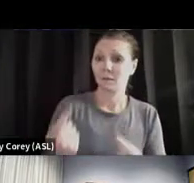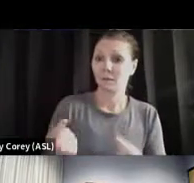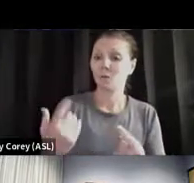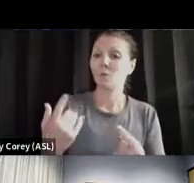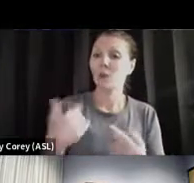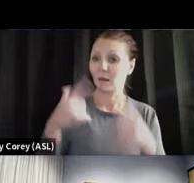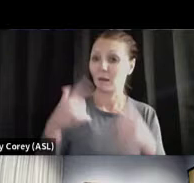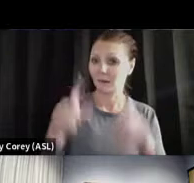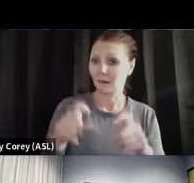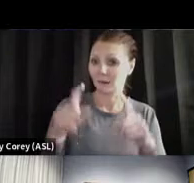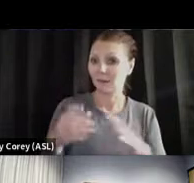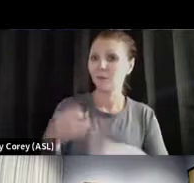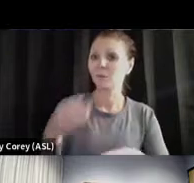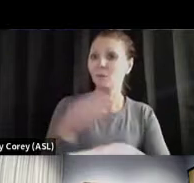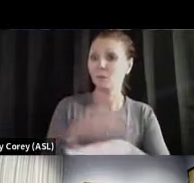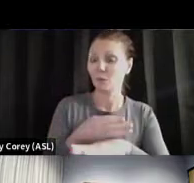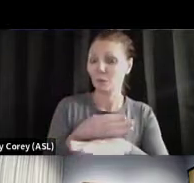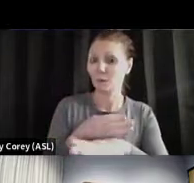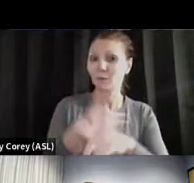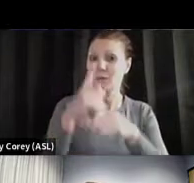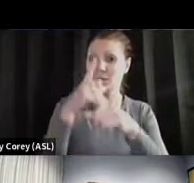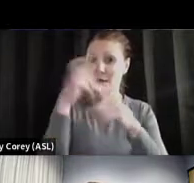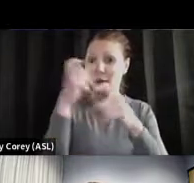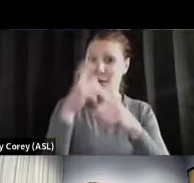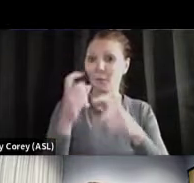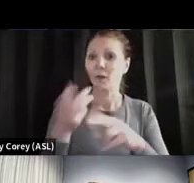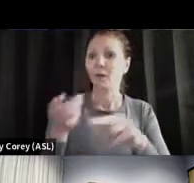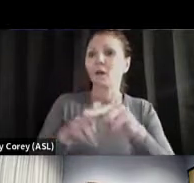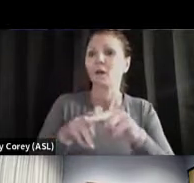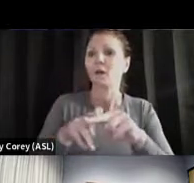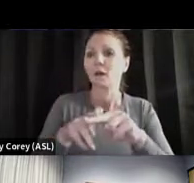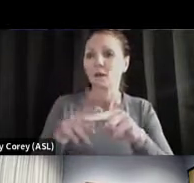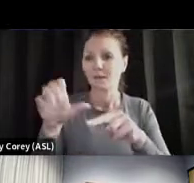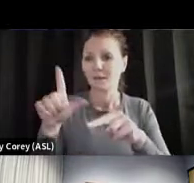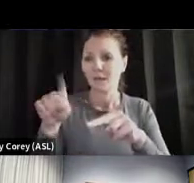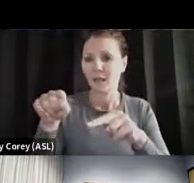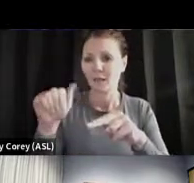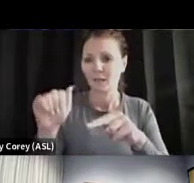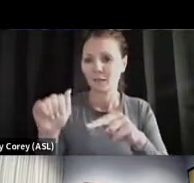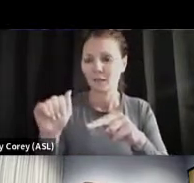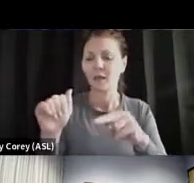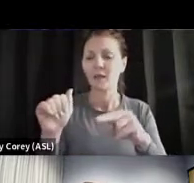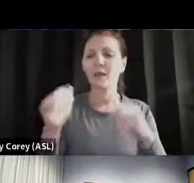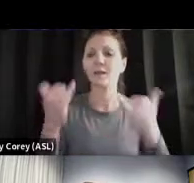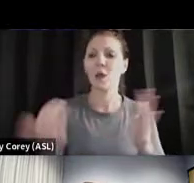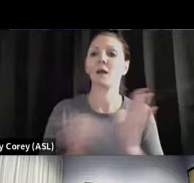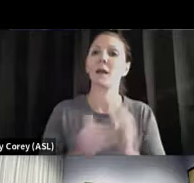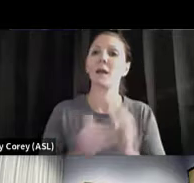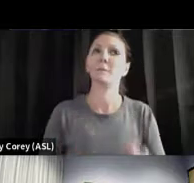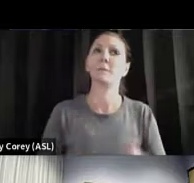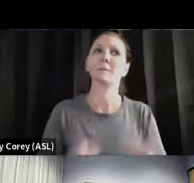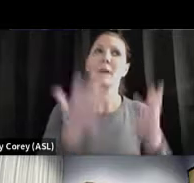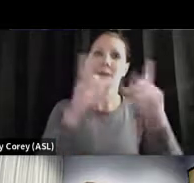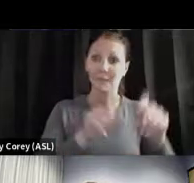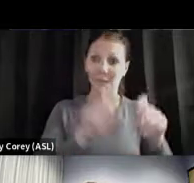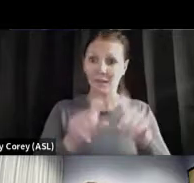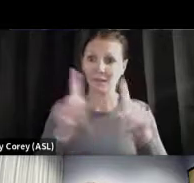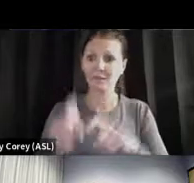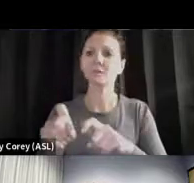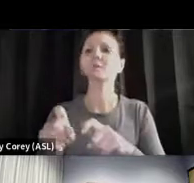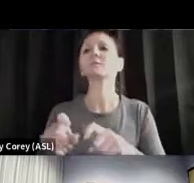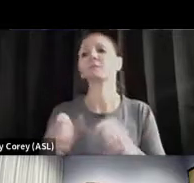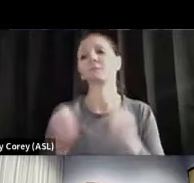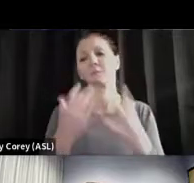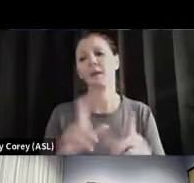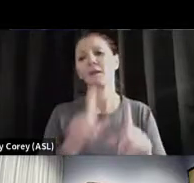lower in the summer, and then it went up with Delta, and now we're doing a lot of testing, and you can see the increase that is corresponding to